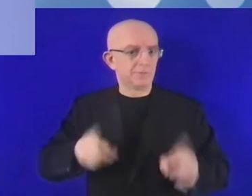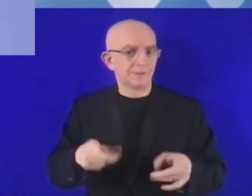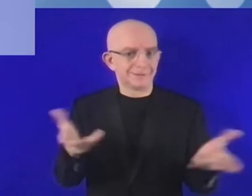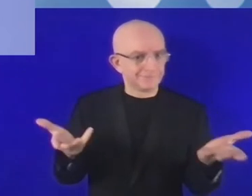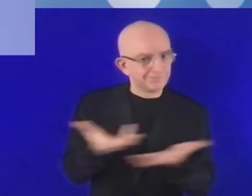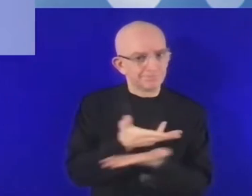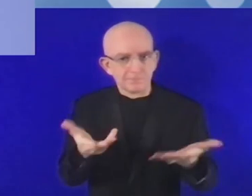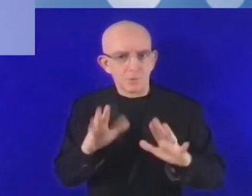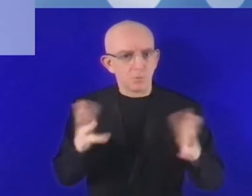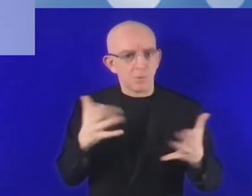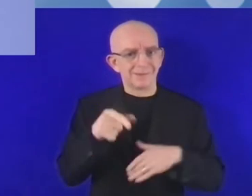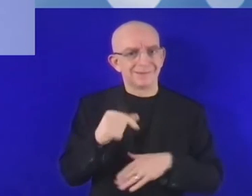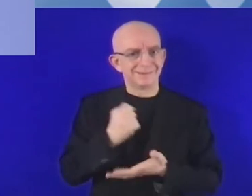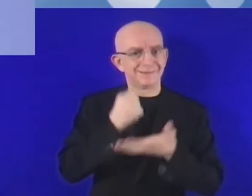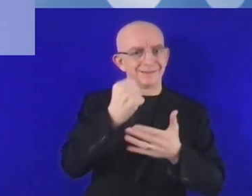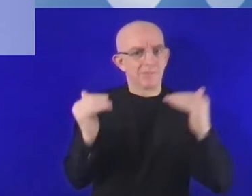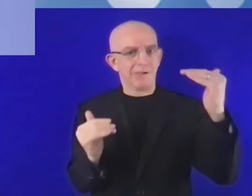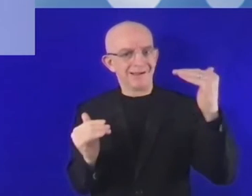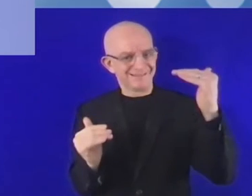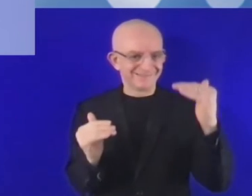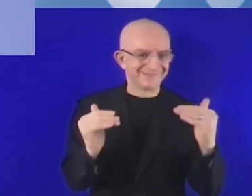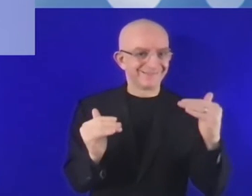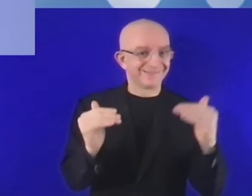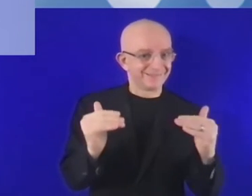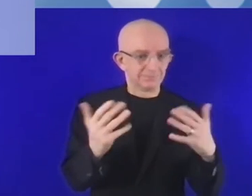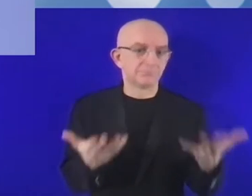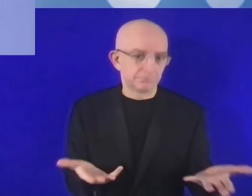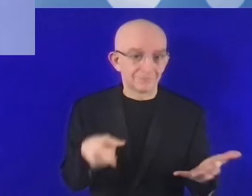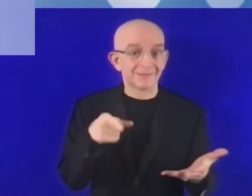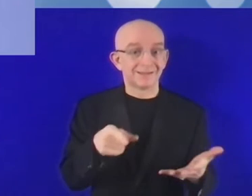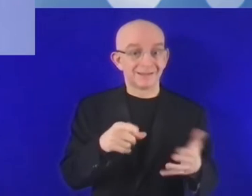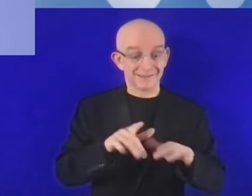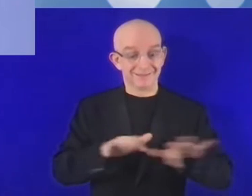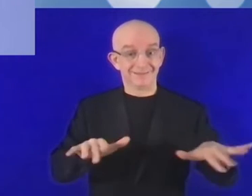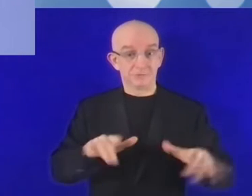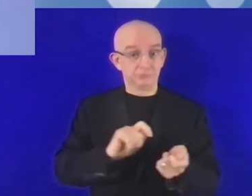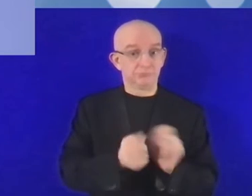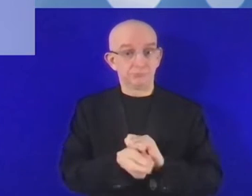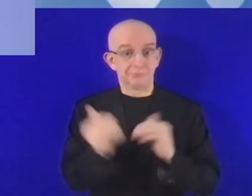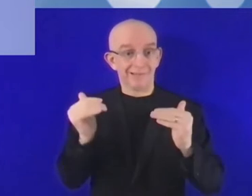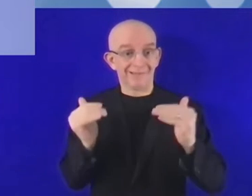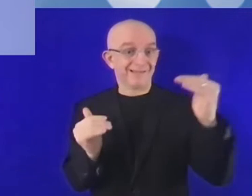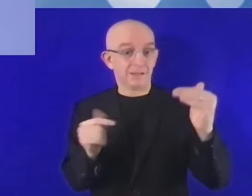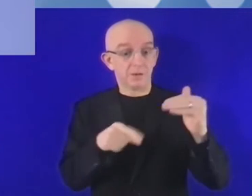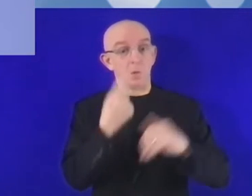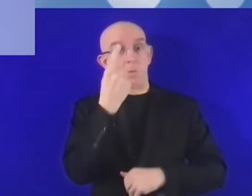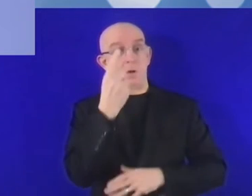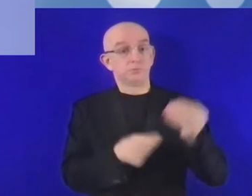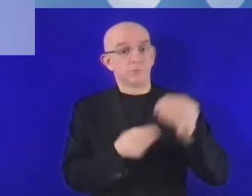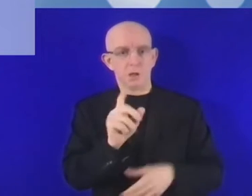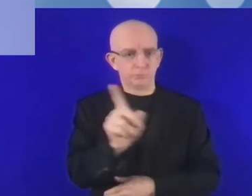concern. The EU shows substantial valuation in digitalization intensity across regions, sectors,